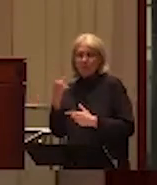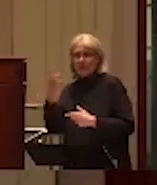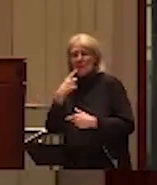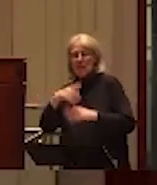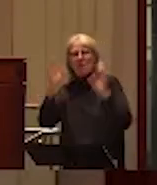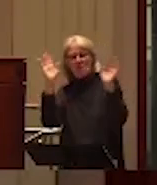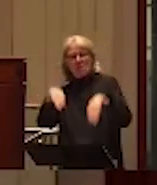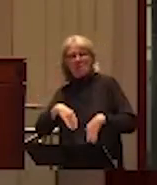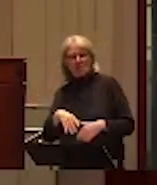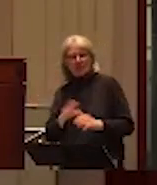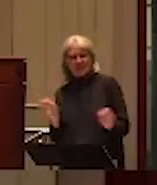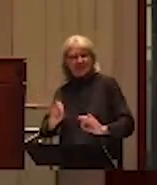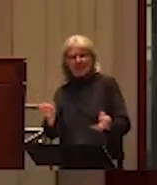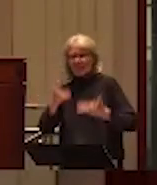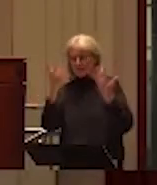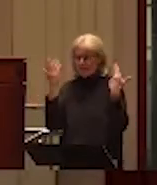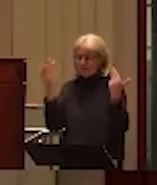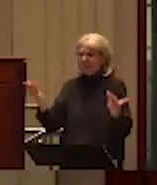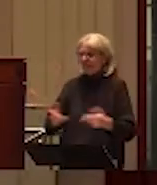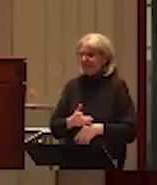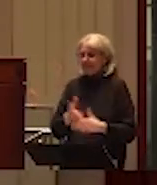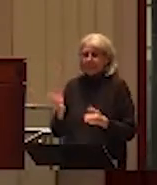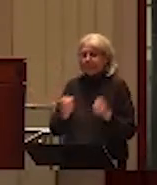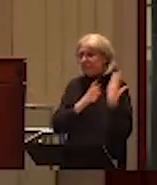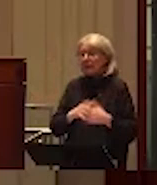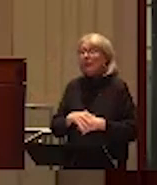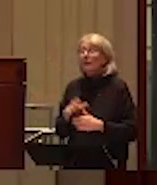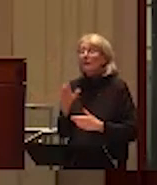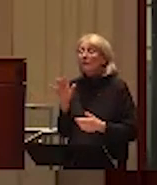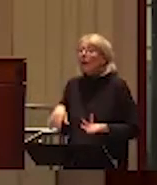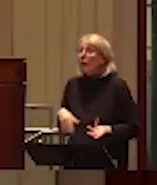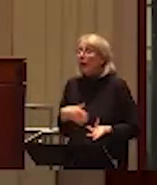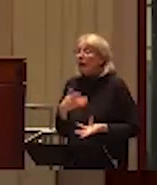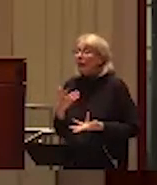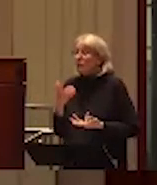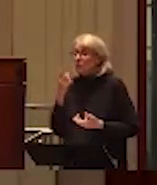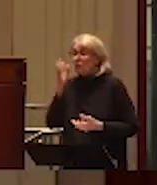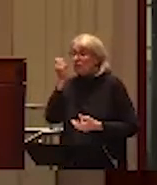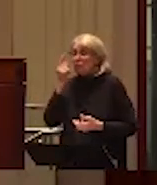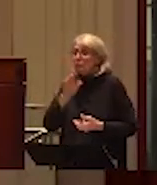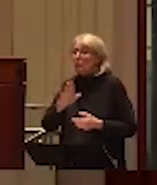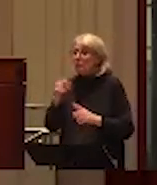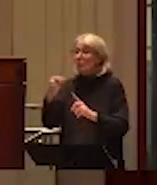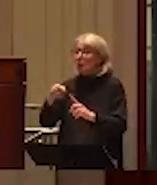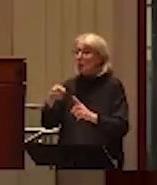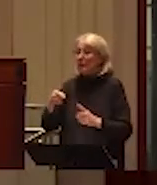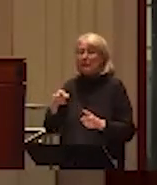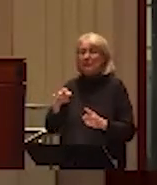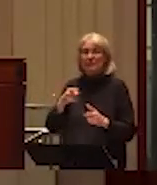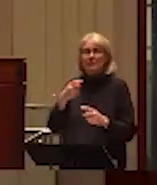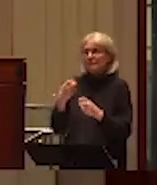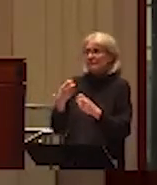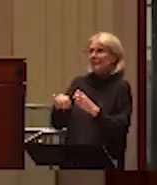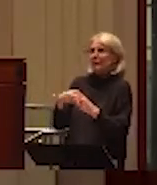walk it off, whatever, you know, are the things that we hear from the men. So I get, I hear you on how difficult that